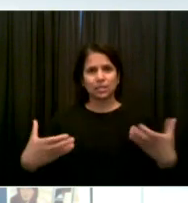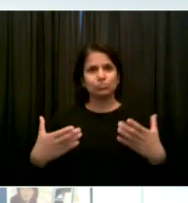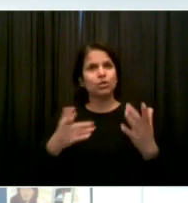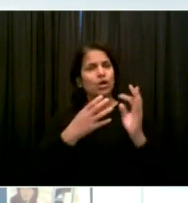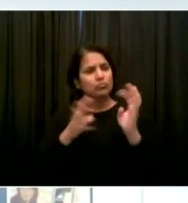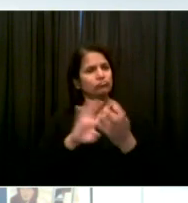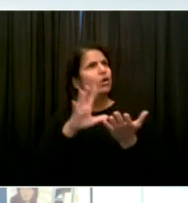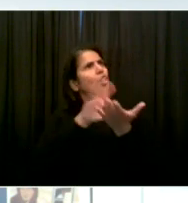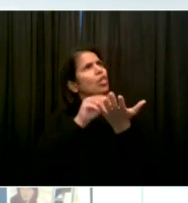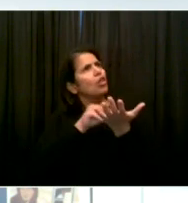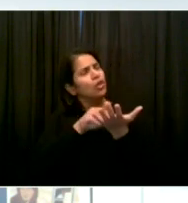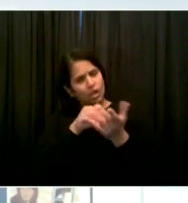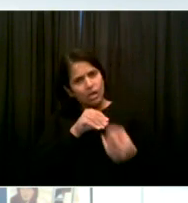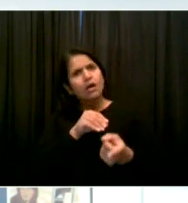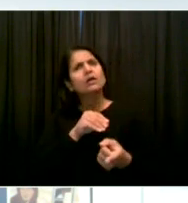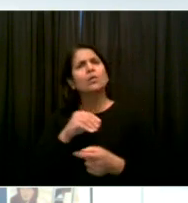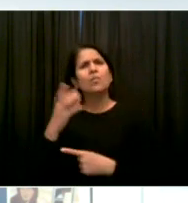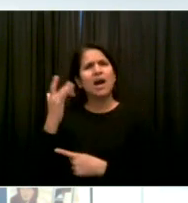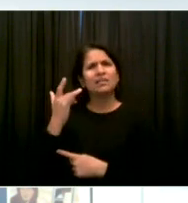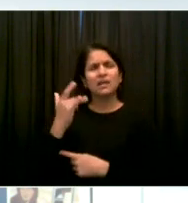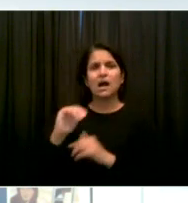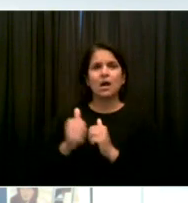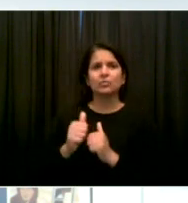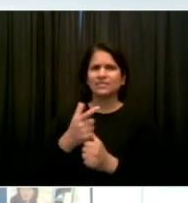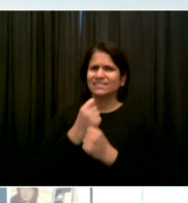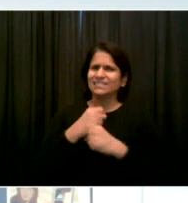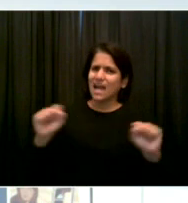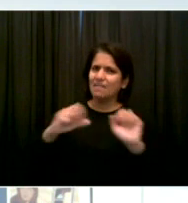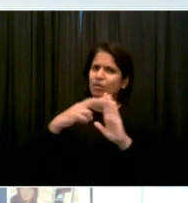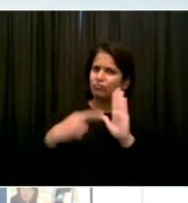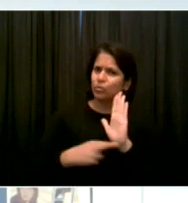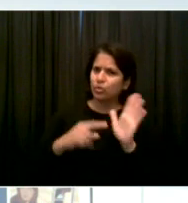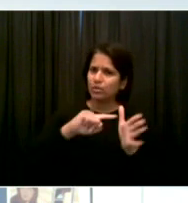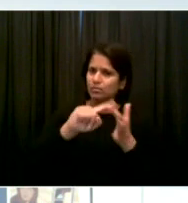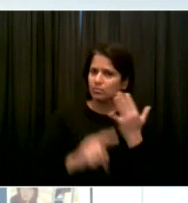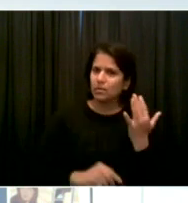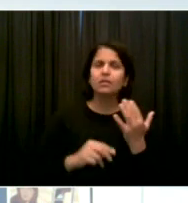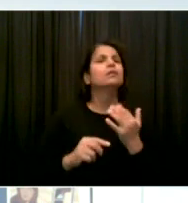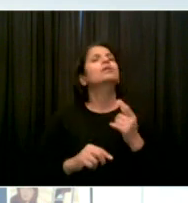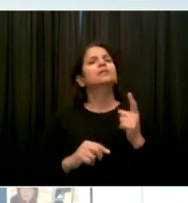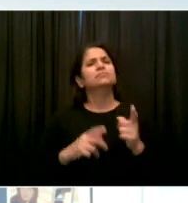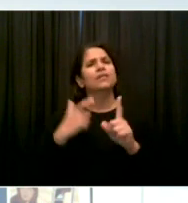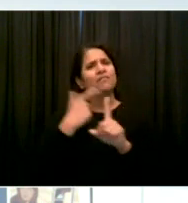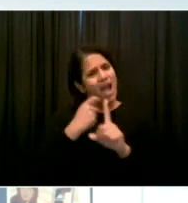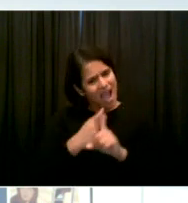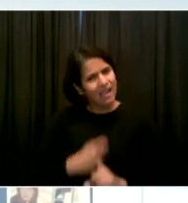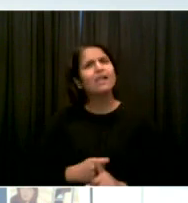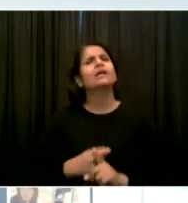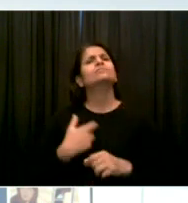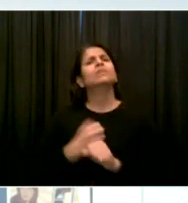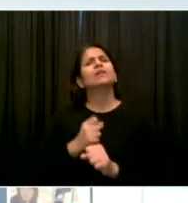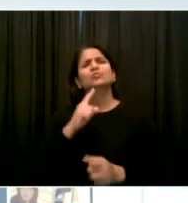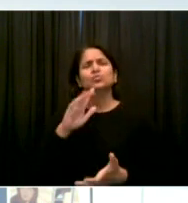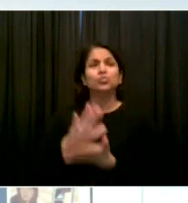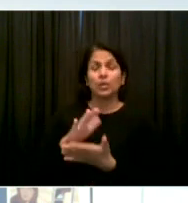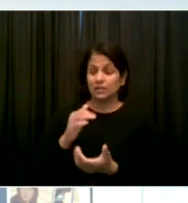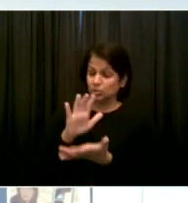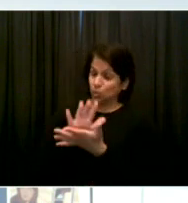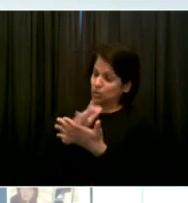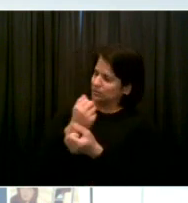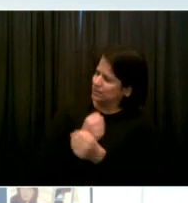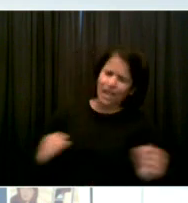schools as safe as possible so that our kids can benefit from those educational